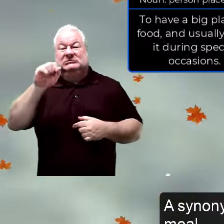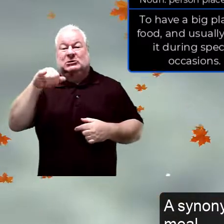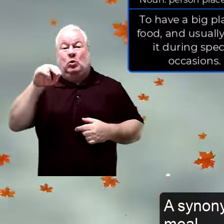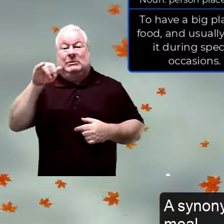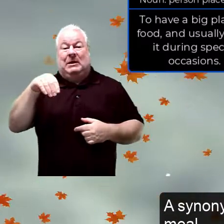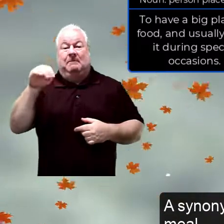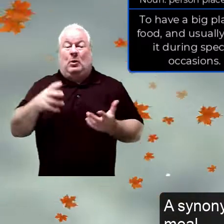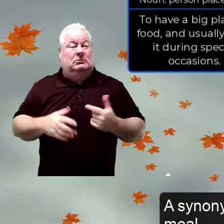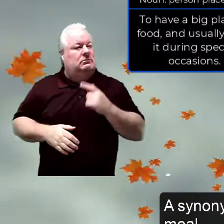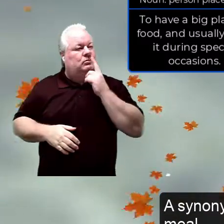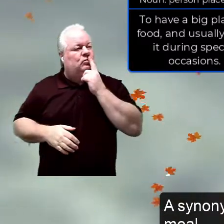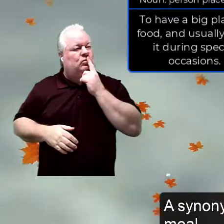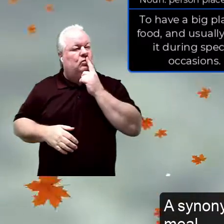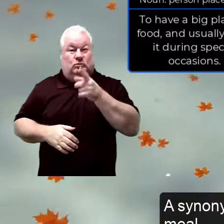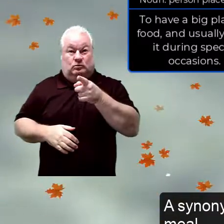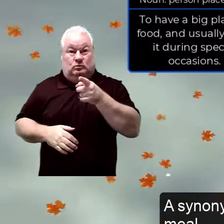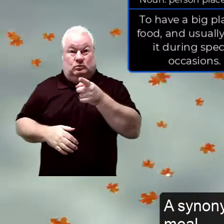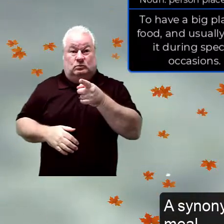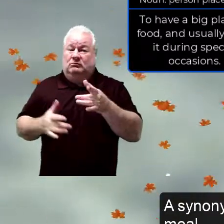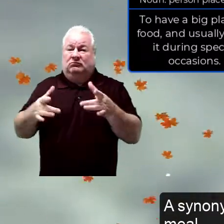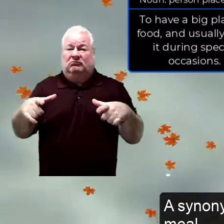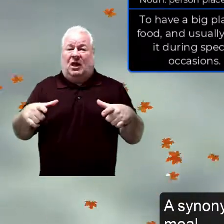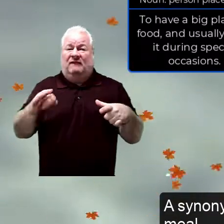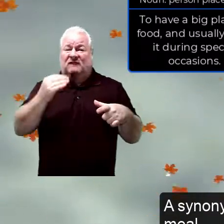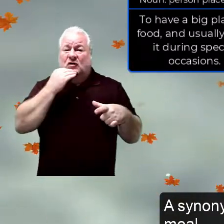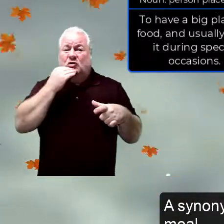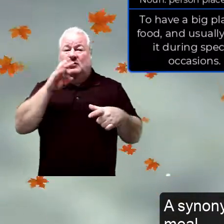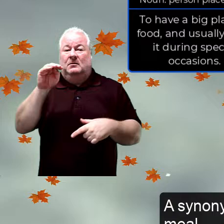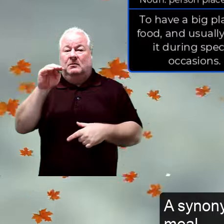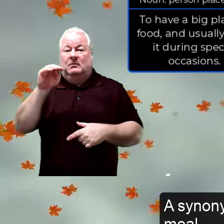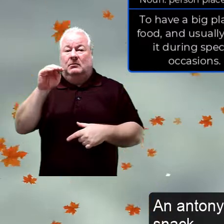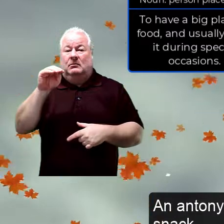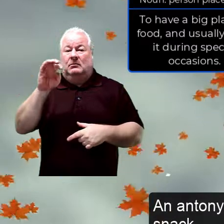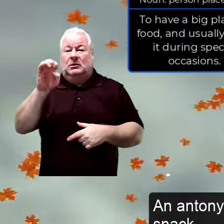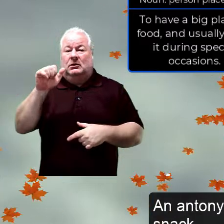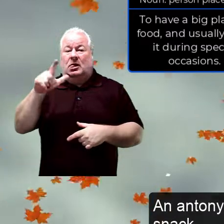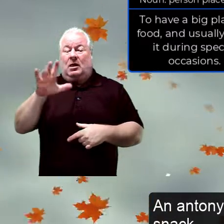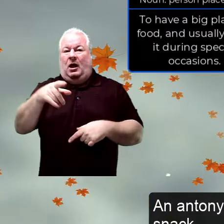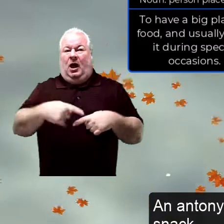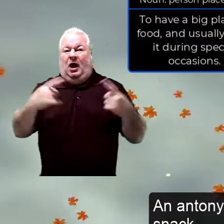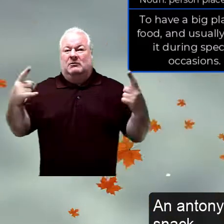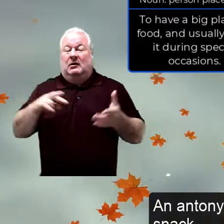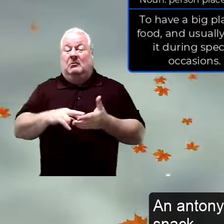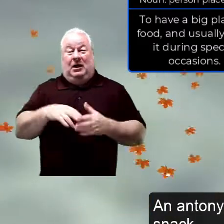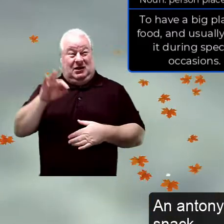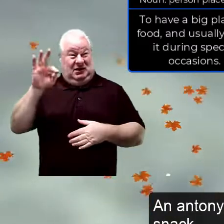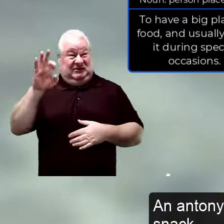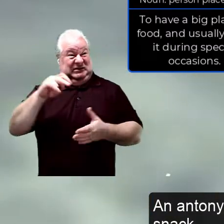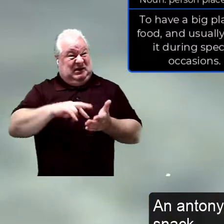Feast. synonym for feast is a plate of food or meal. An antonym,